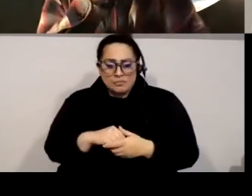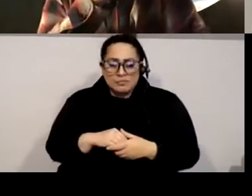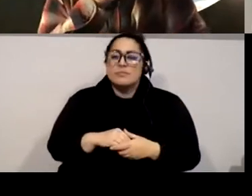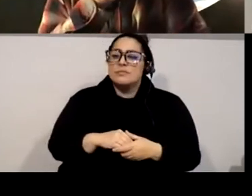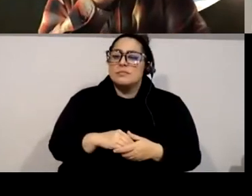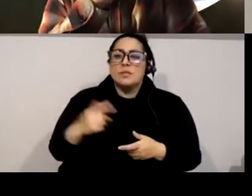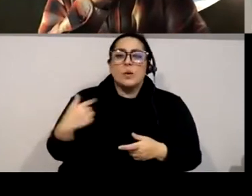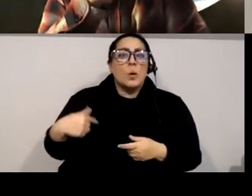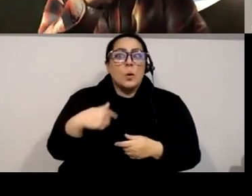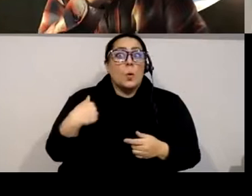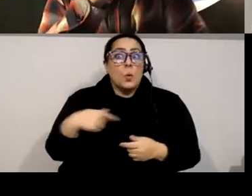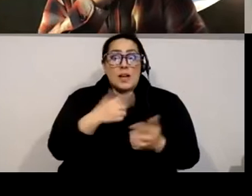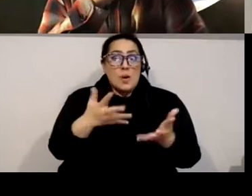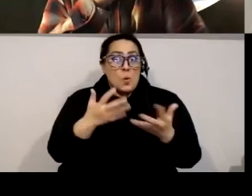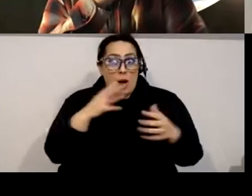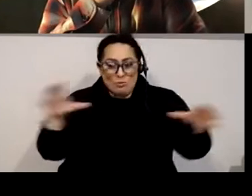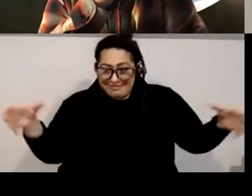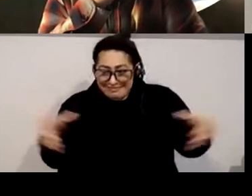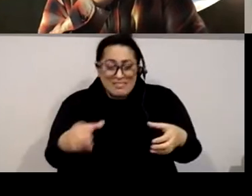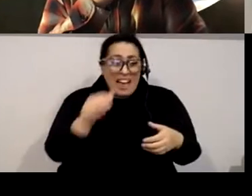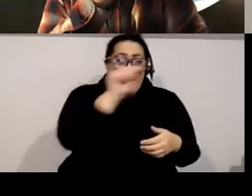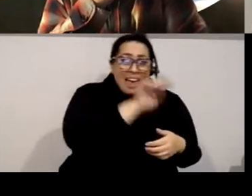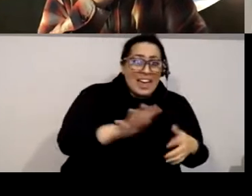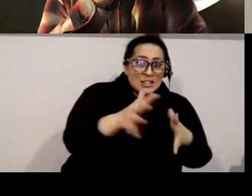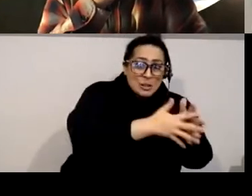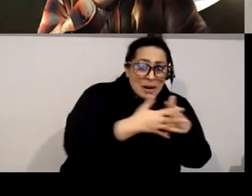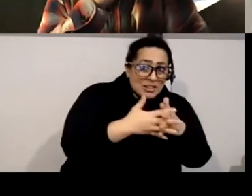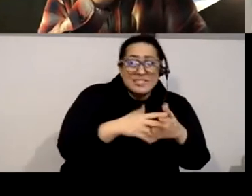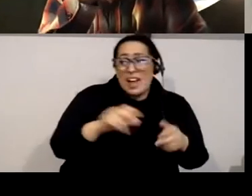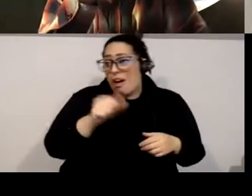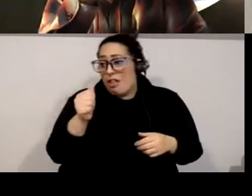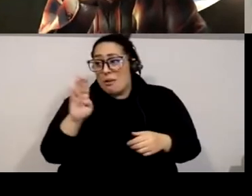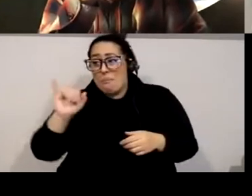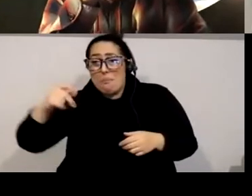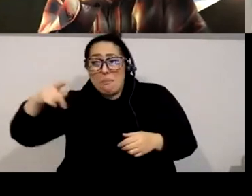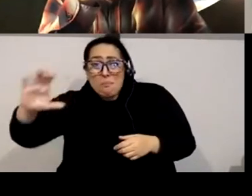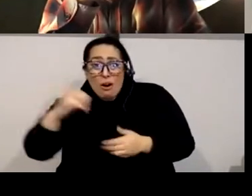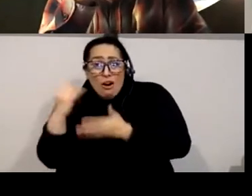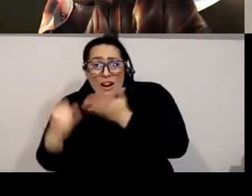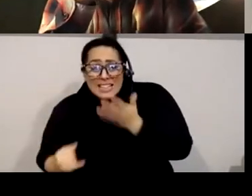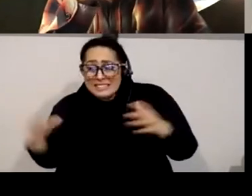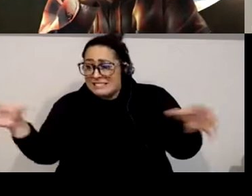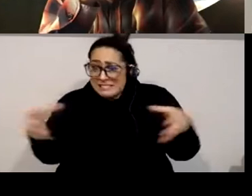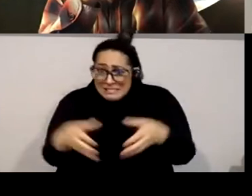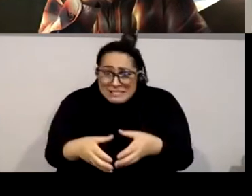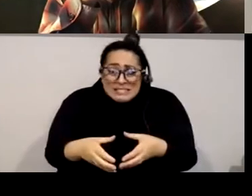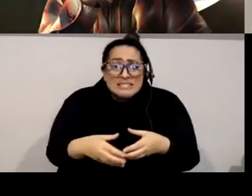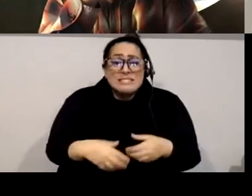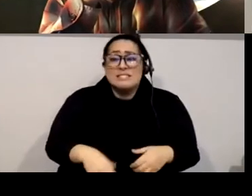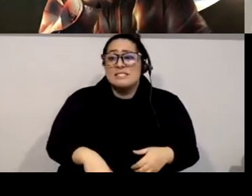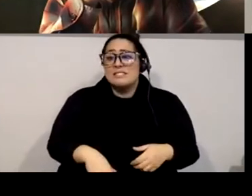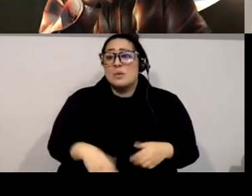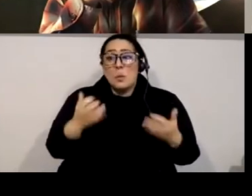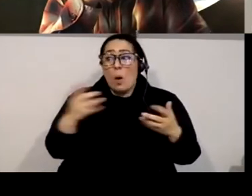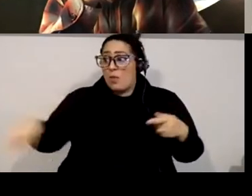to bring together Asian Americans and other BIPOC artists and organizations to work